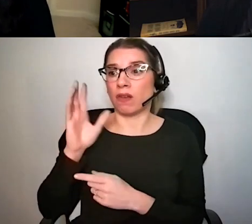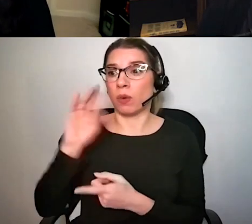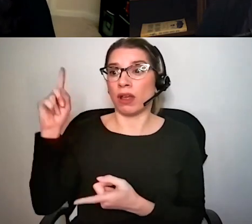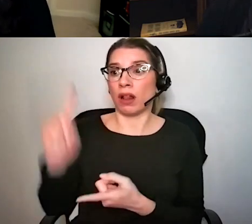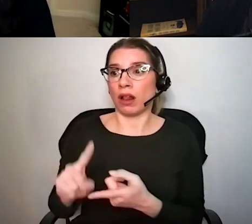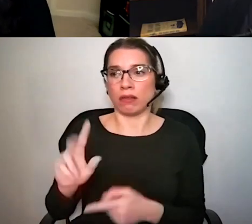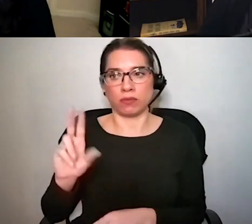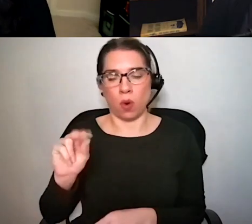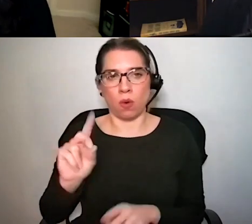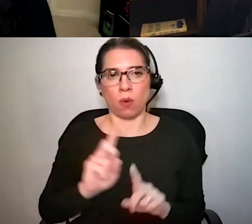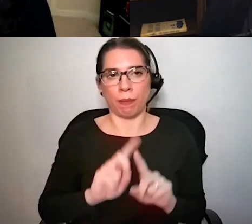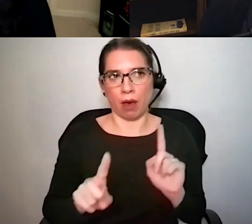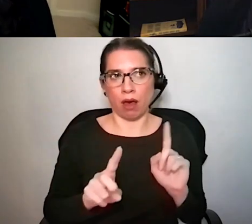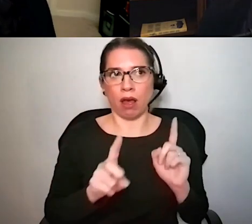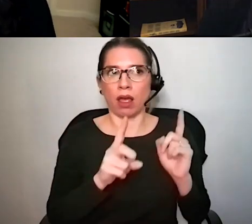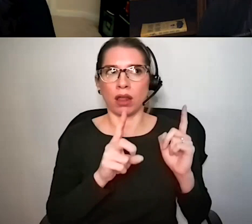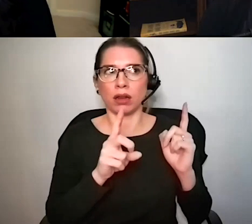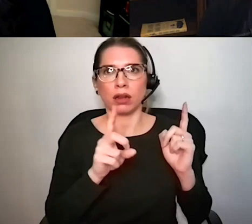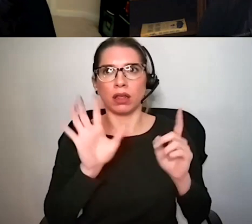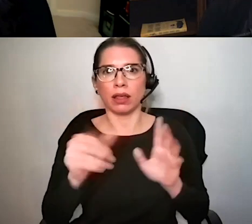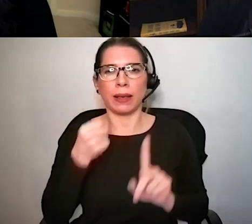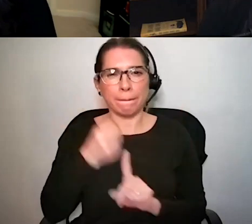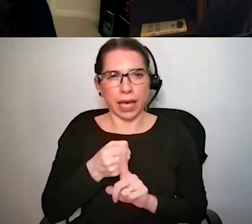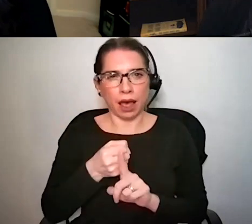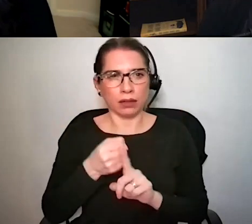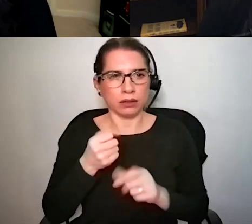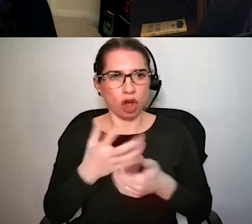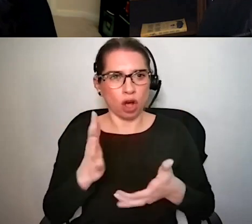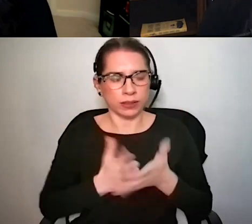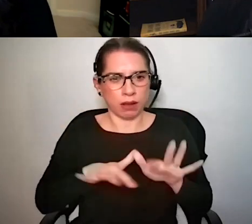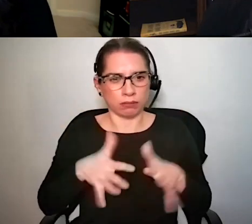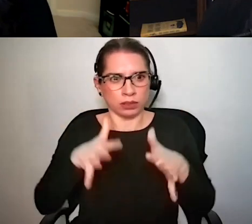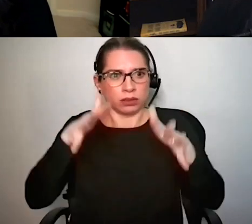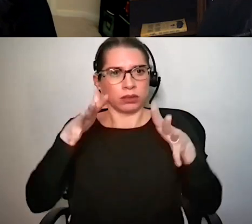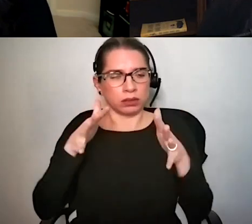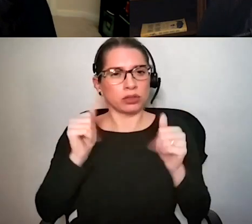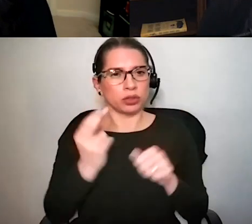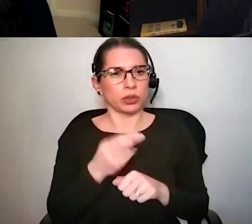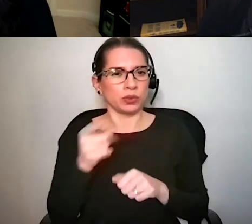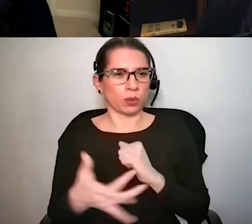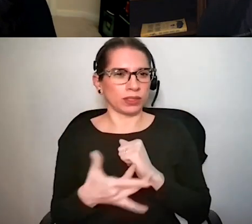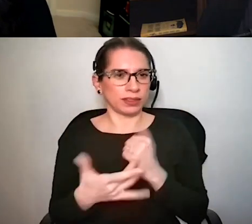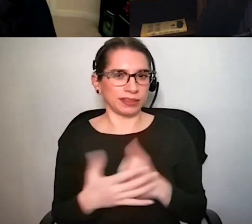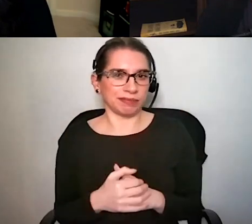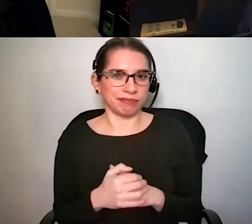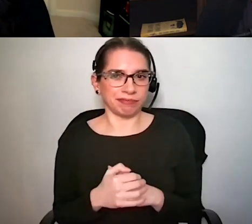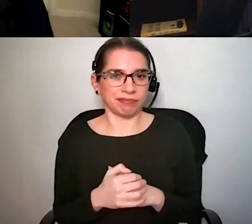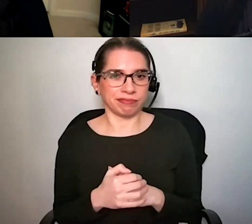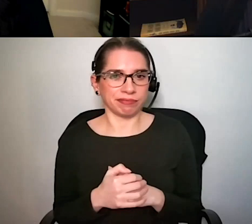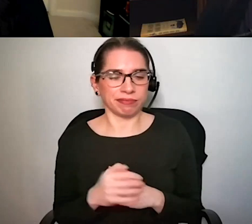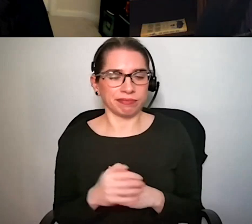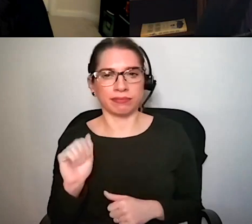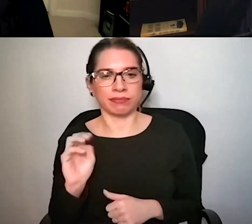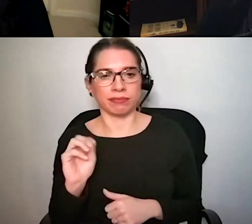is what I would kind of suggest in that situation I I just want to